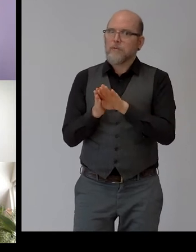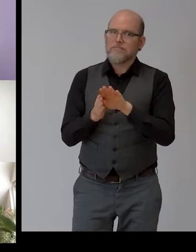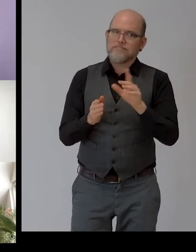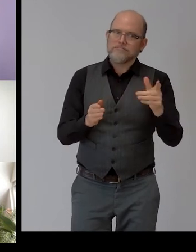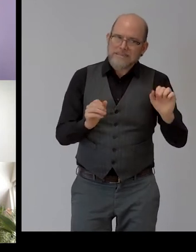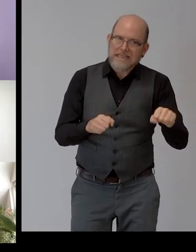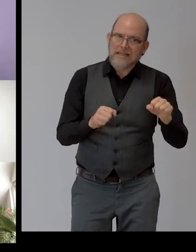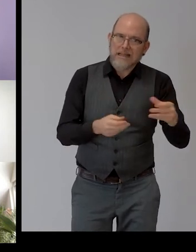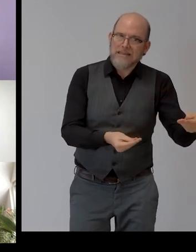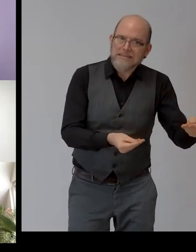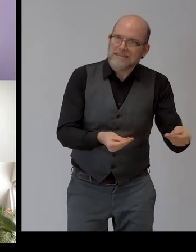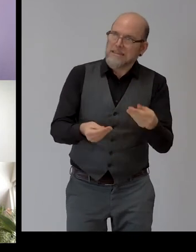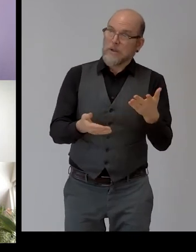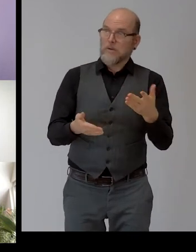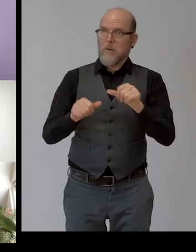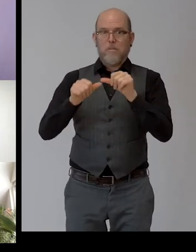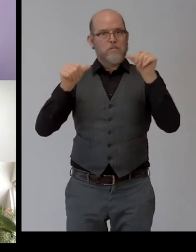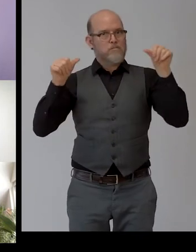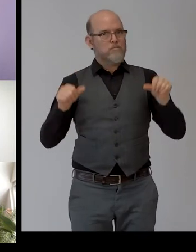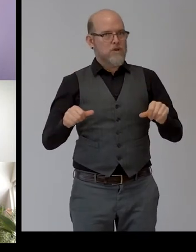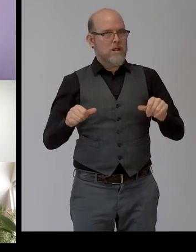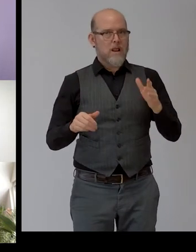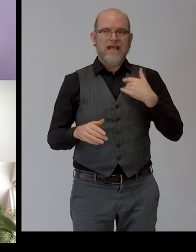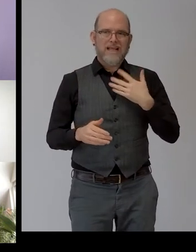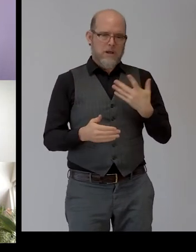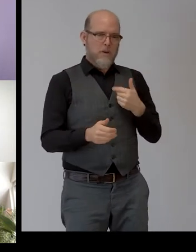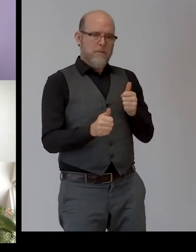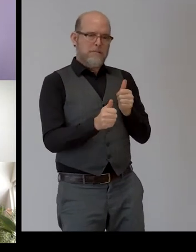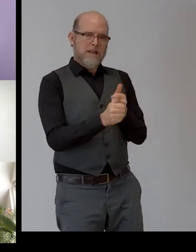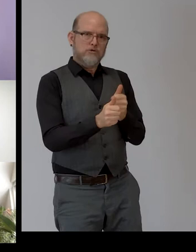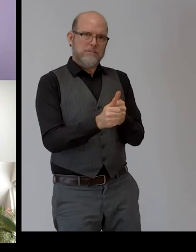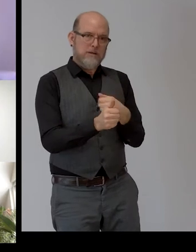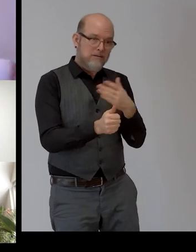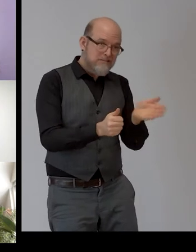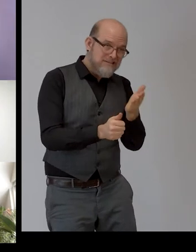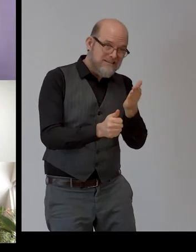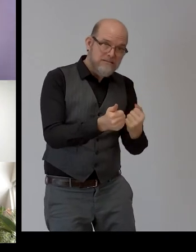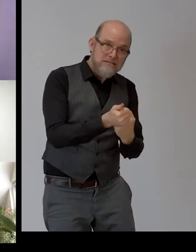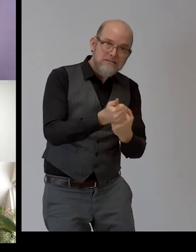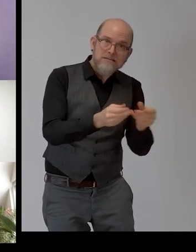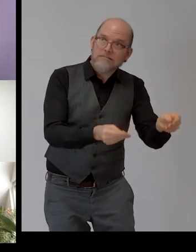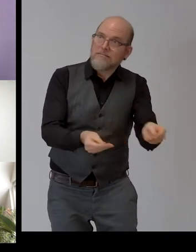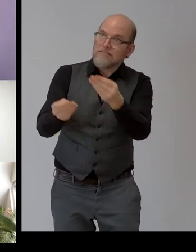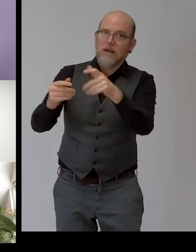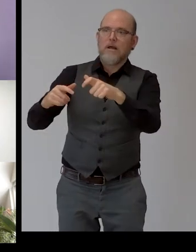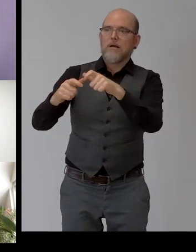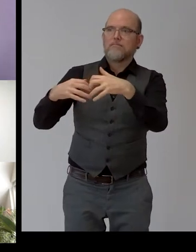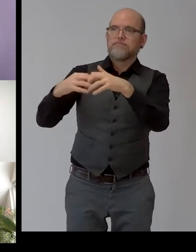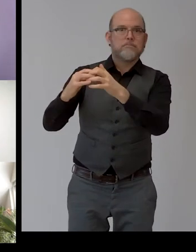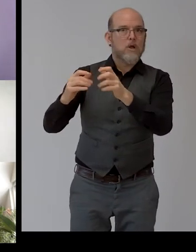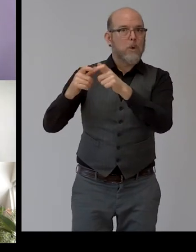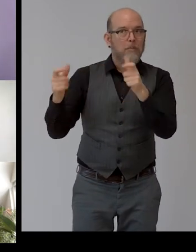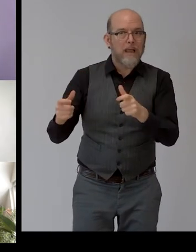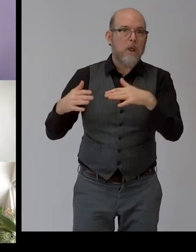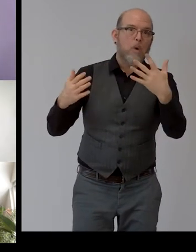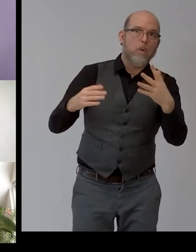mentorship and scholarship programs to share experience along and to share, pass along experience generations by